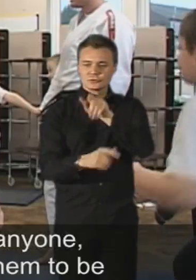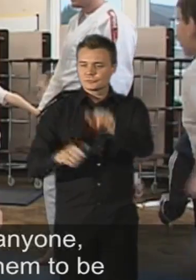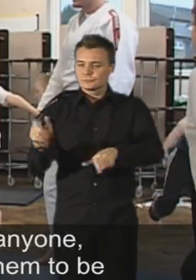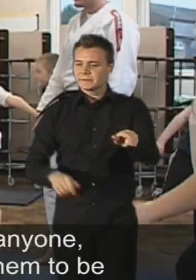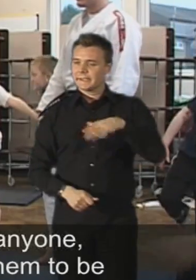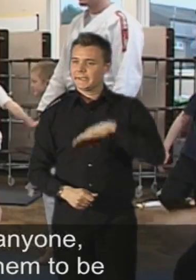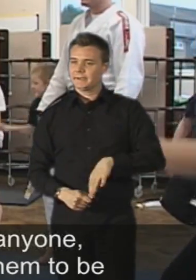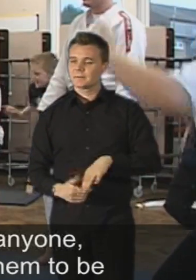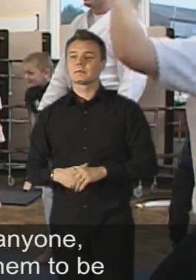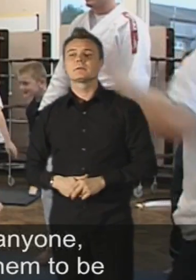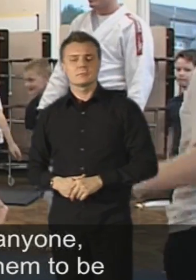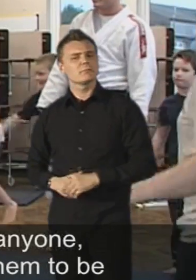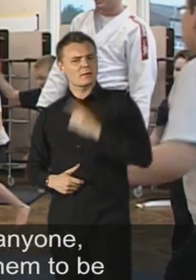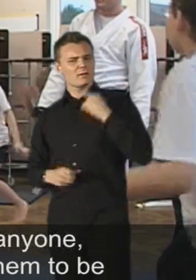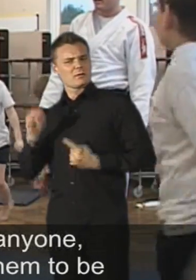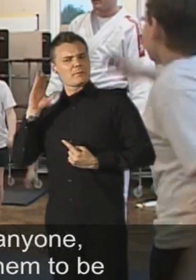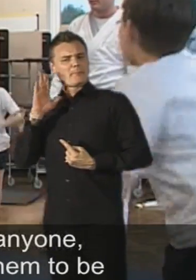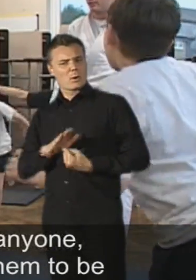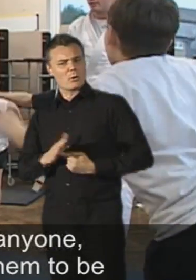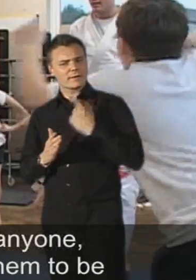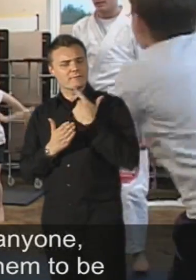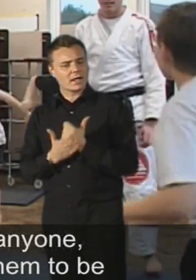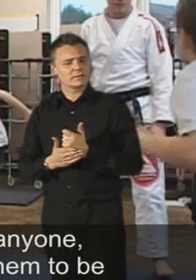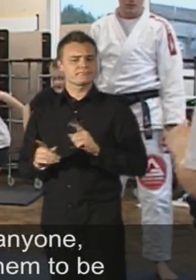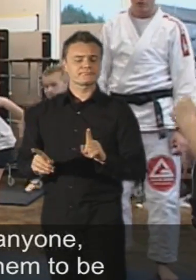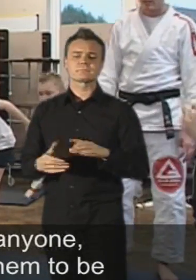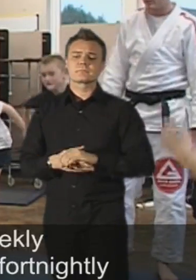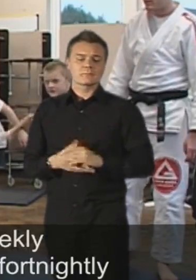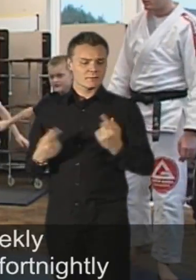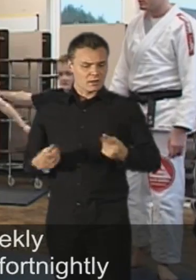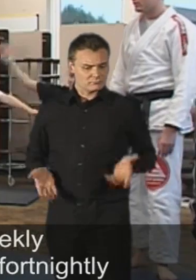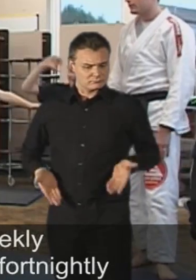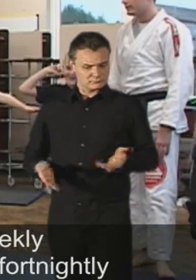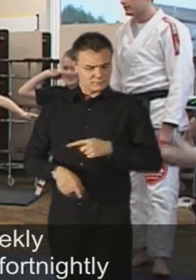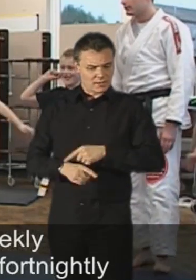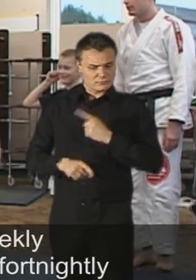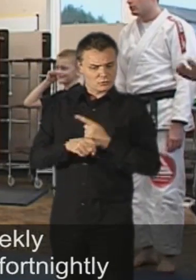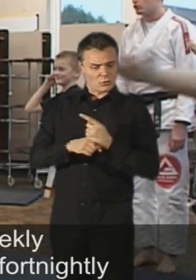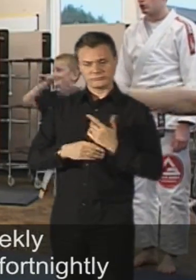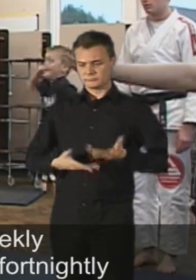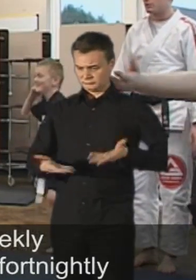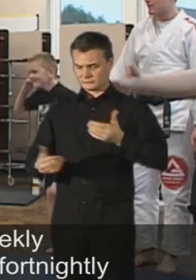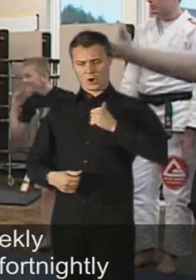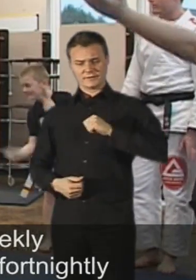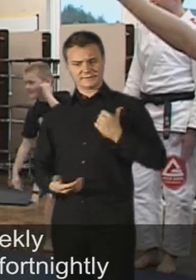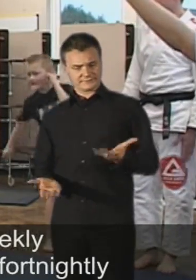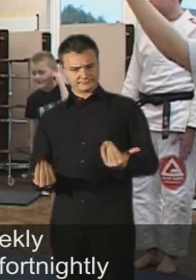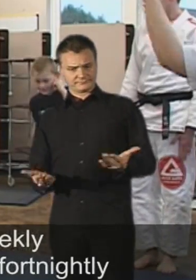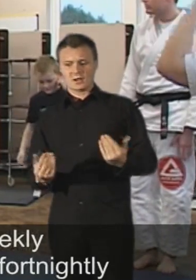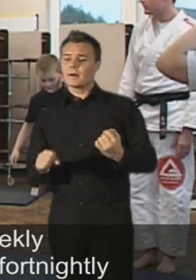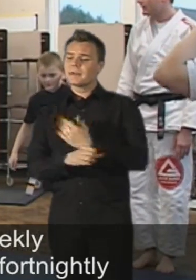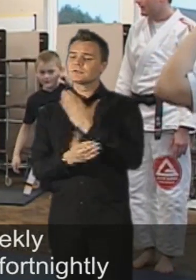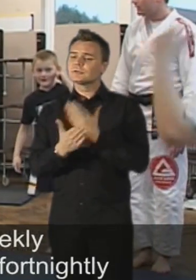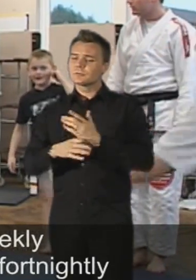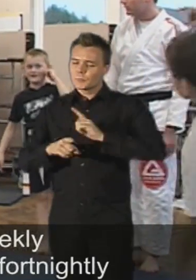I think the most important advice to anyone is to give people time to talk, allow them to be honest, make sure that there are weekly